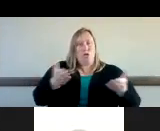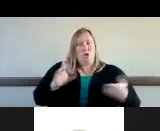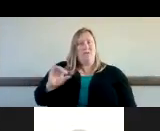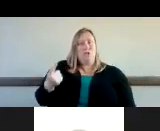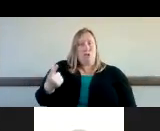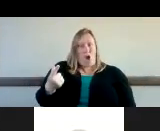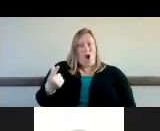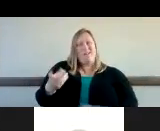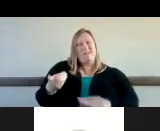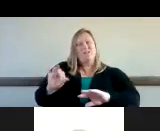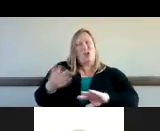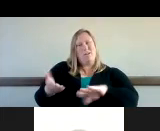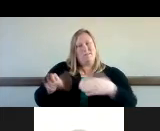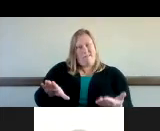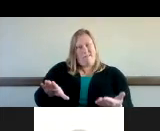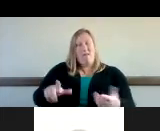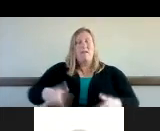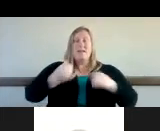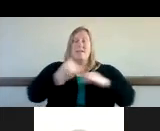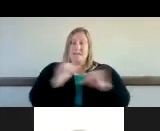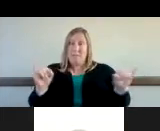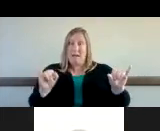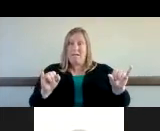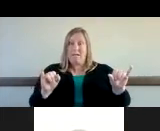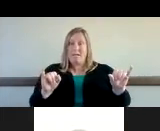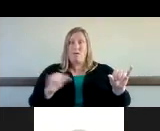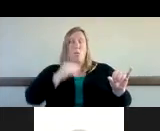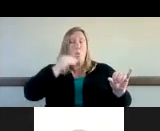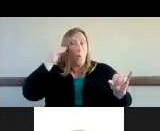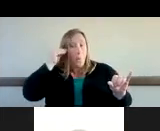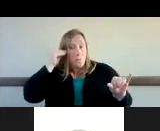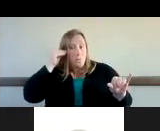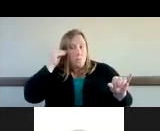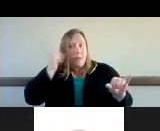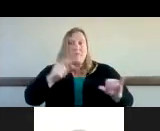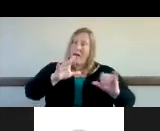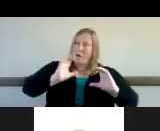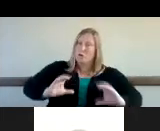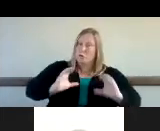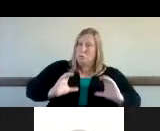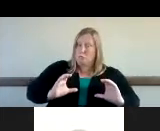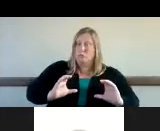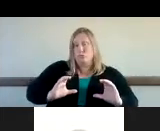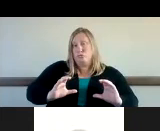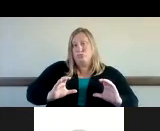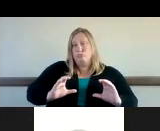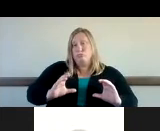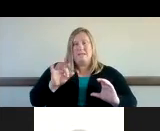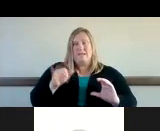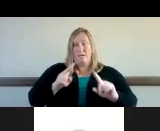lives independently now in our own home so there's an example of a consumer that has would apply um